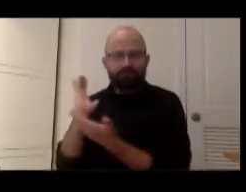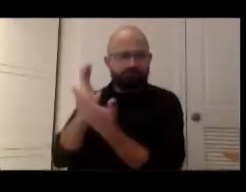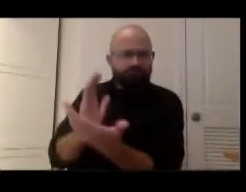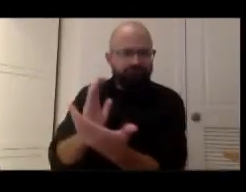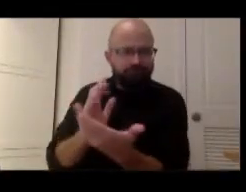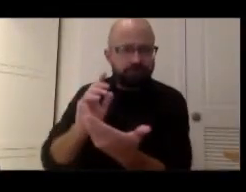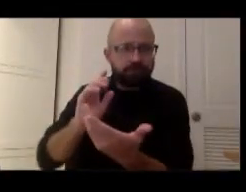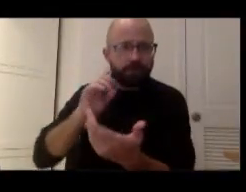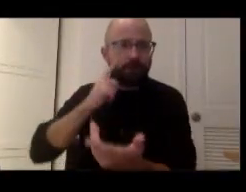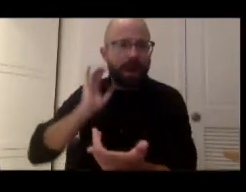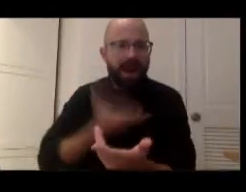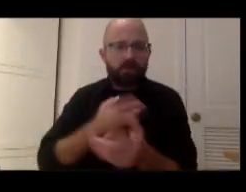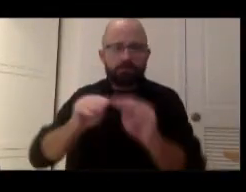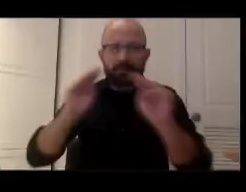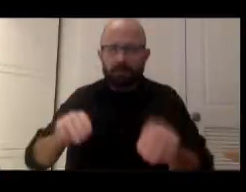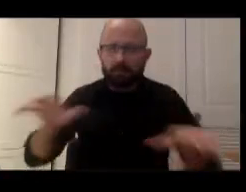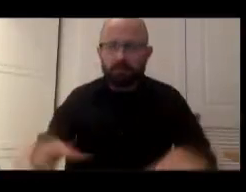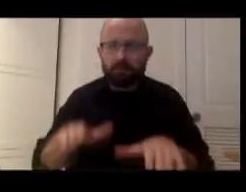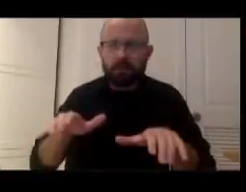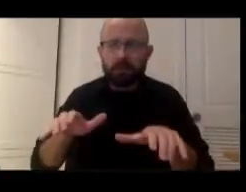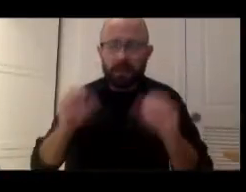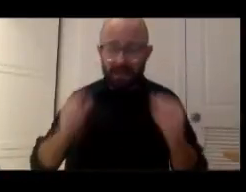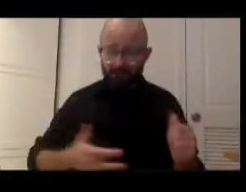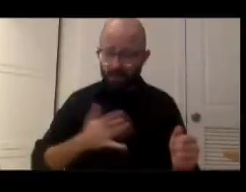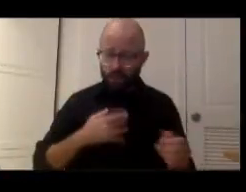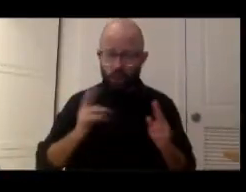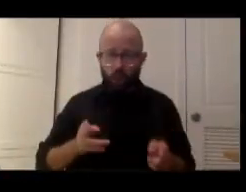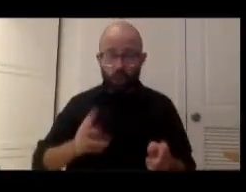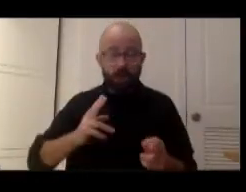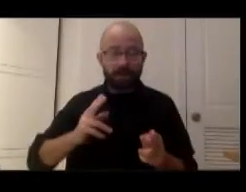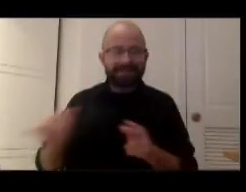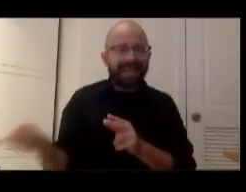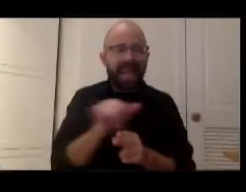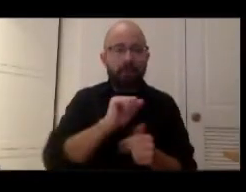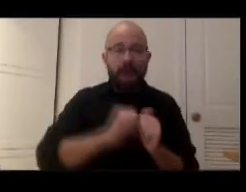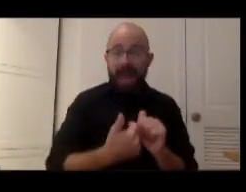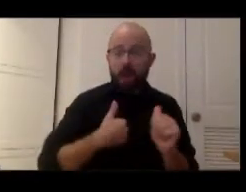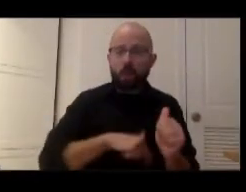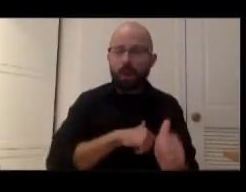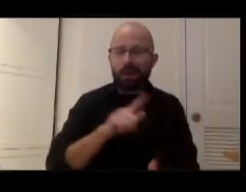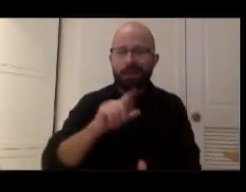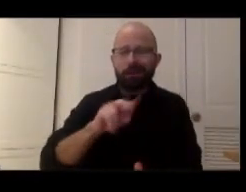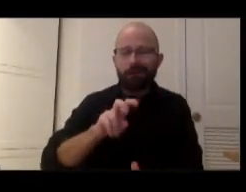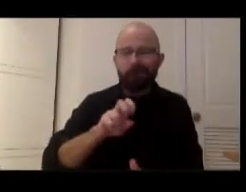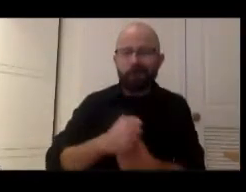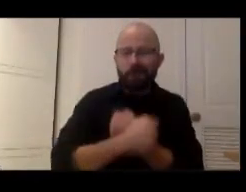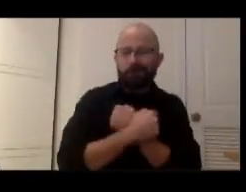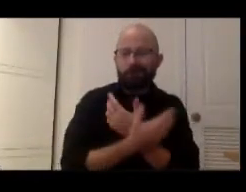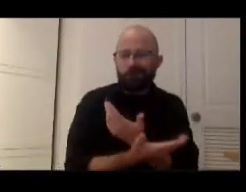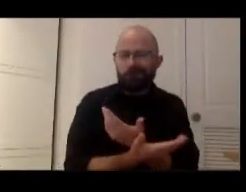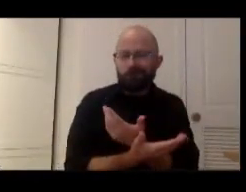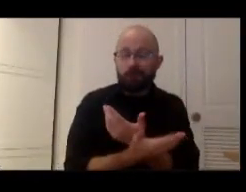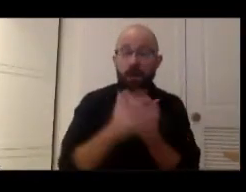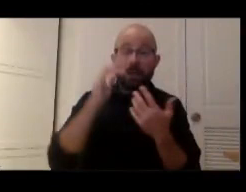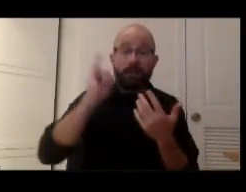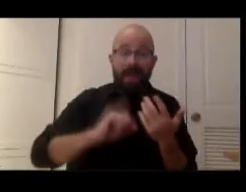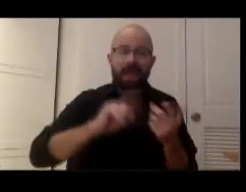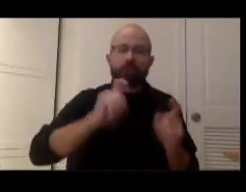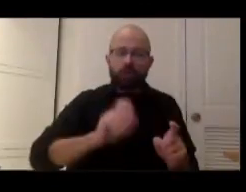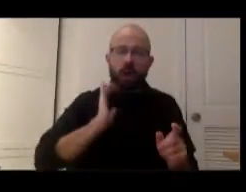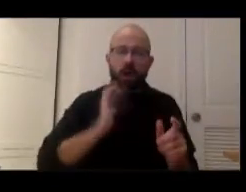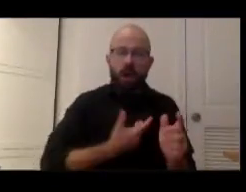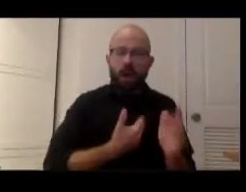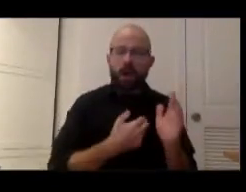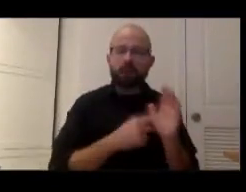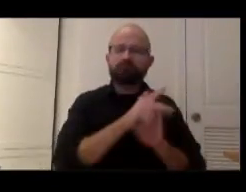as urgent um uh as how we love and and so that for me should be the ethic that that should guide us uh we're not gonna